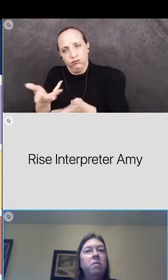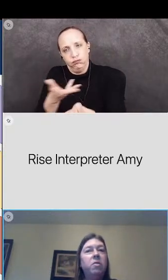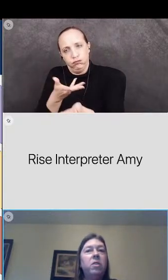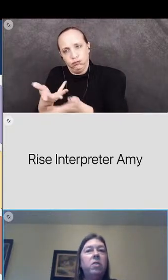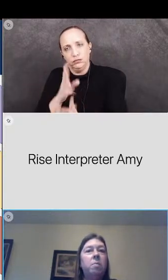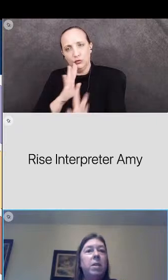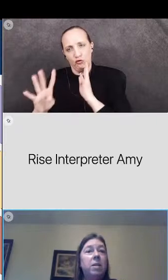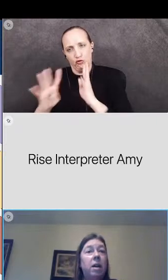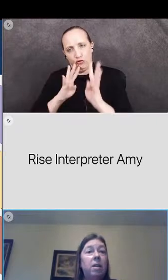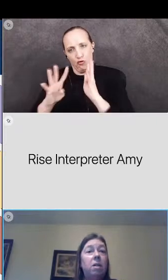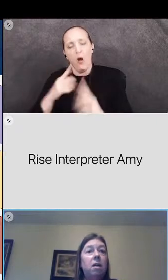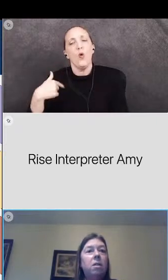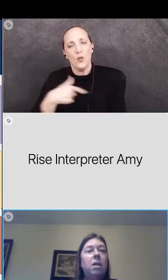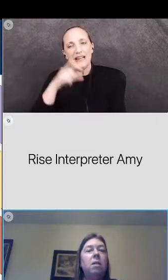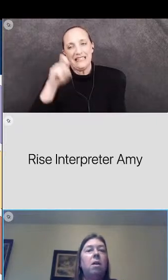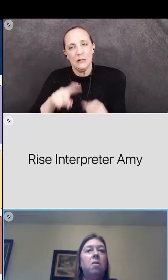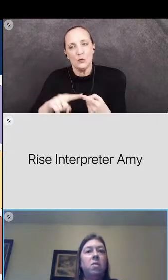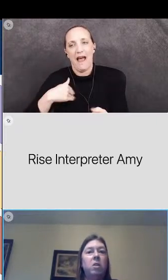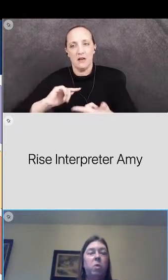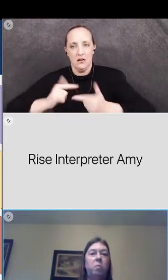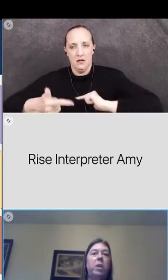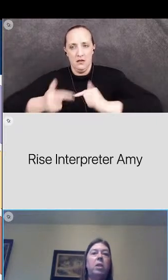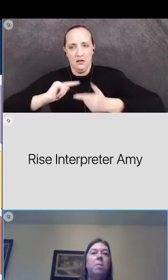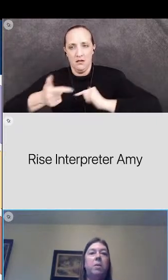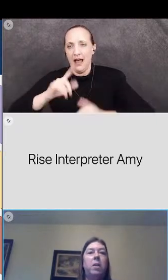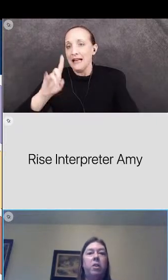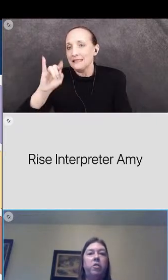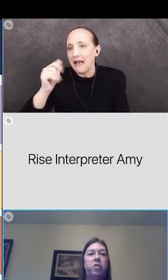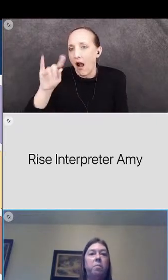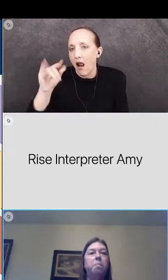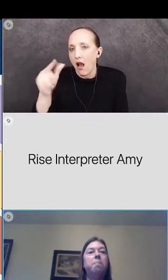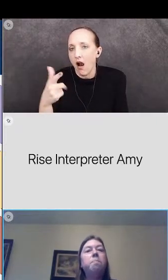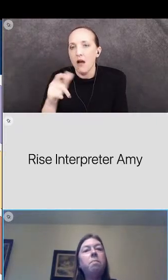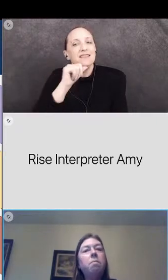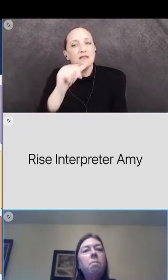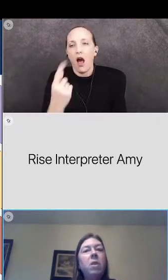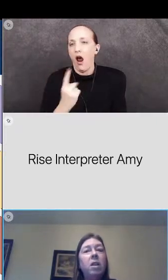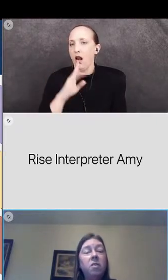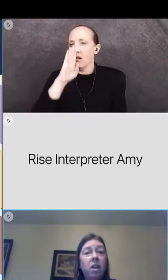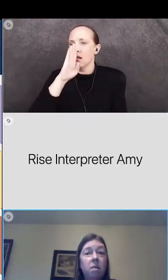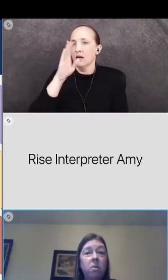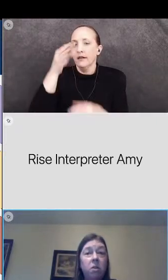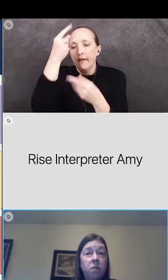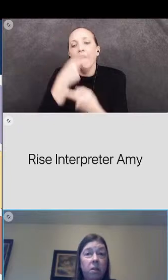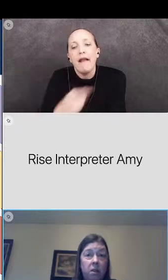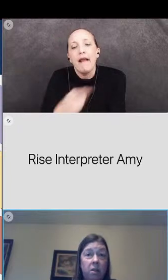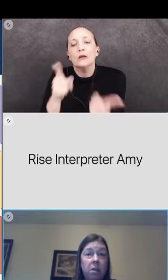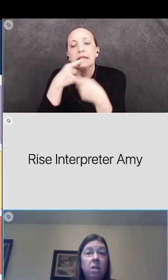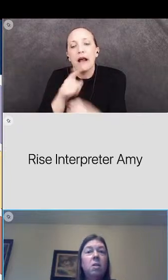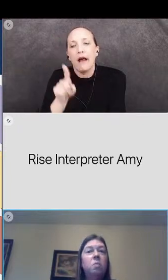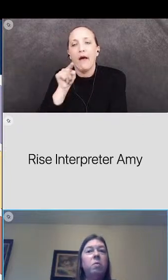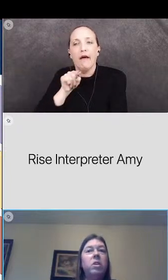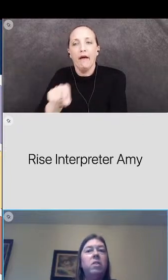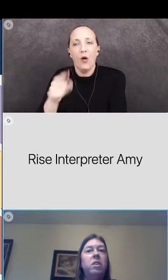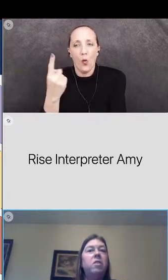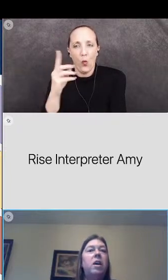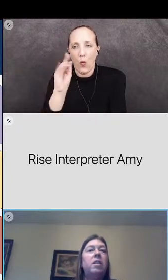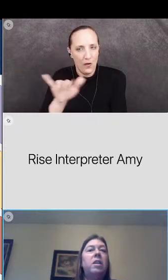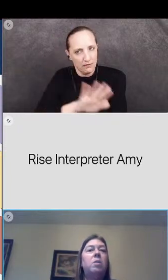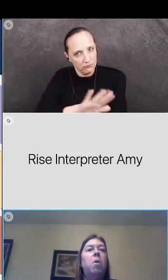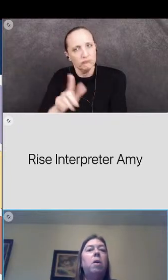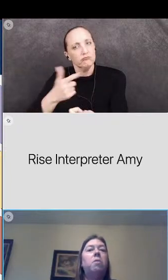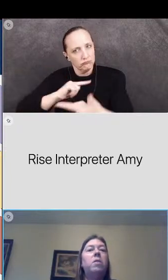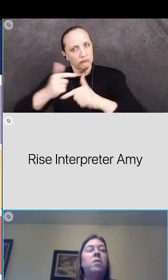we need for this to be a dialogue and not only a one-way communication as time goes on we will